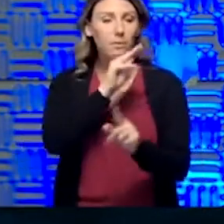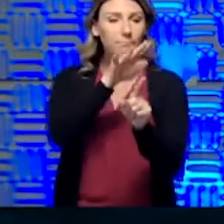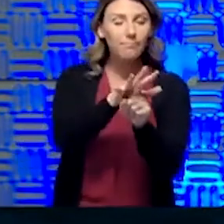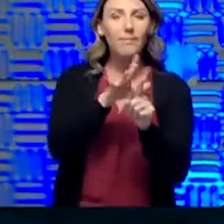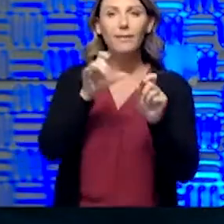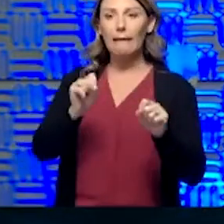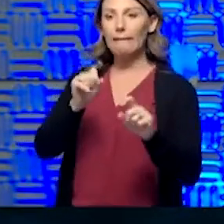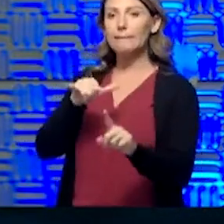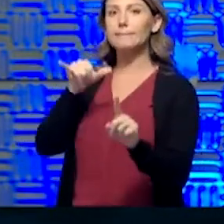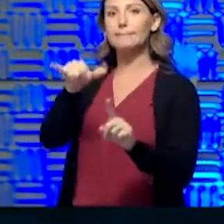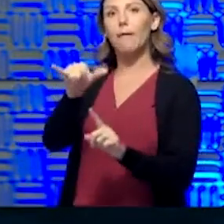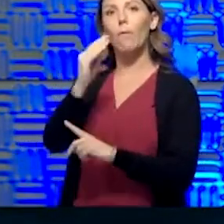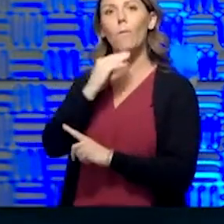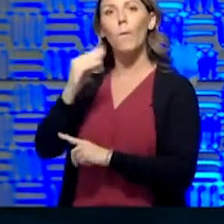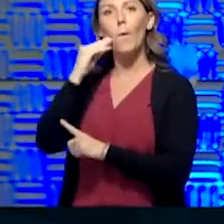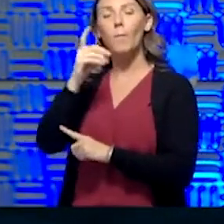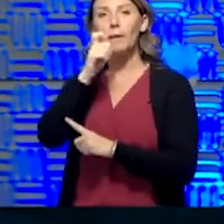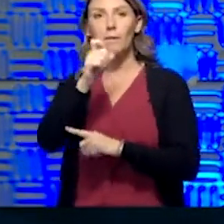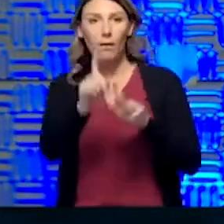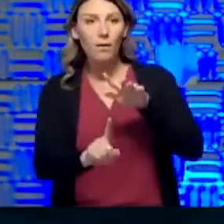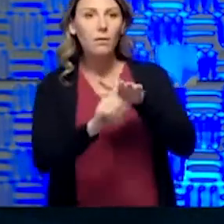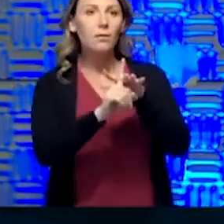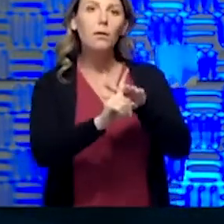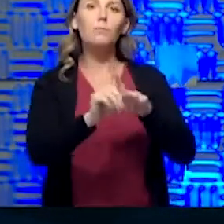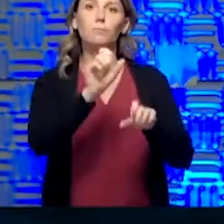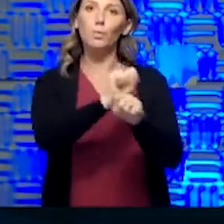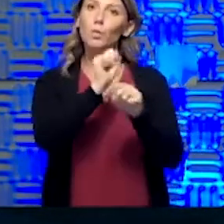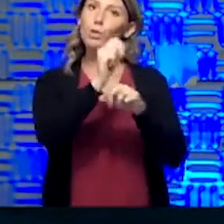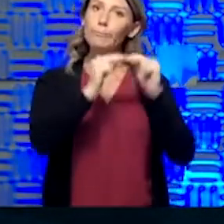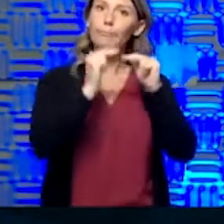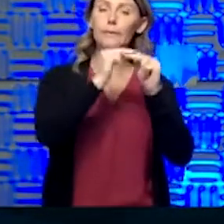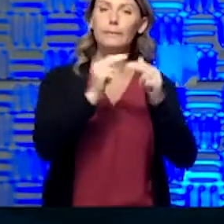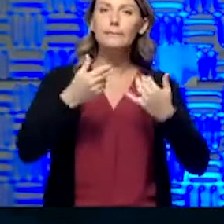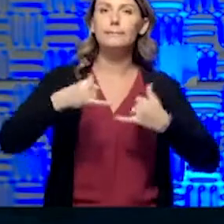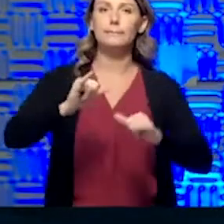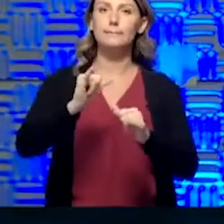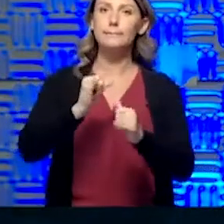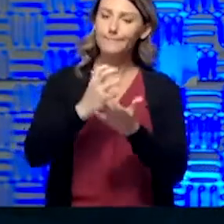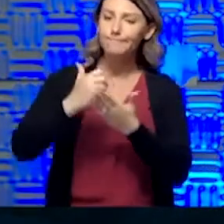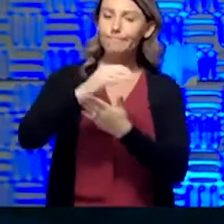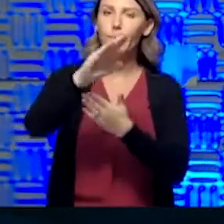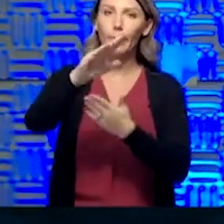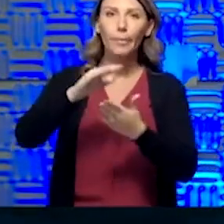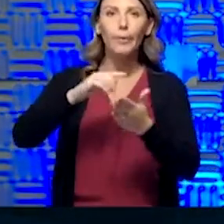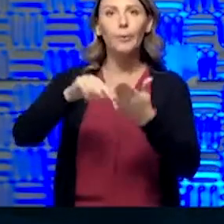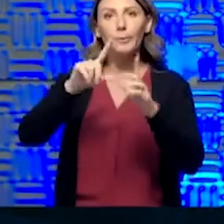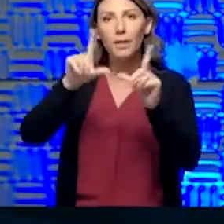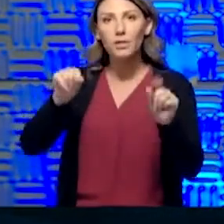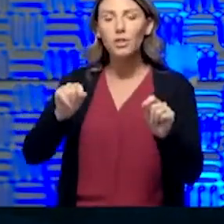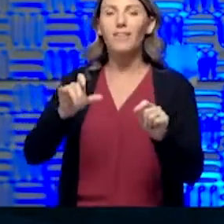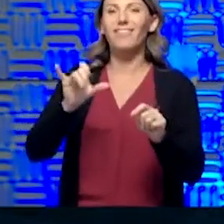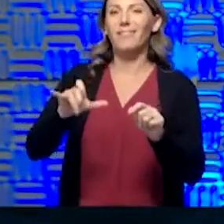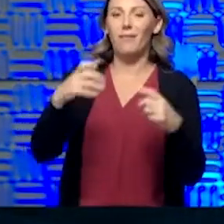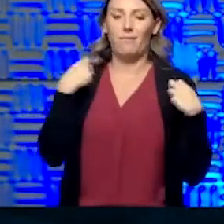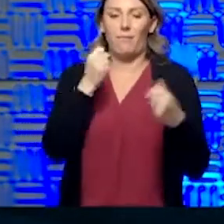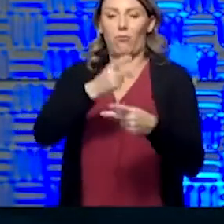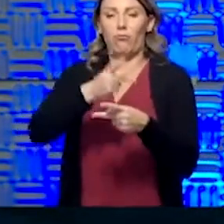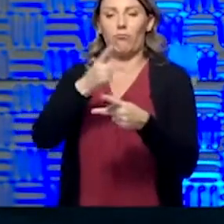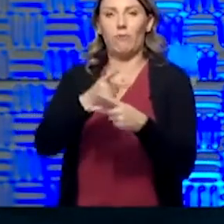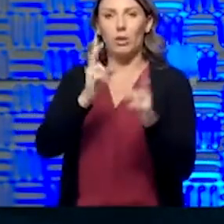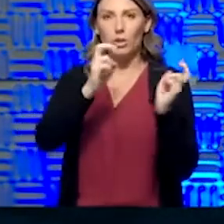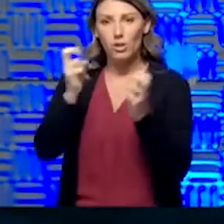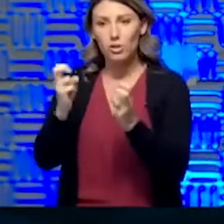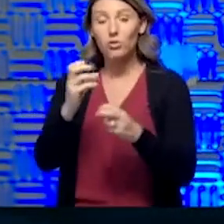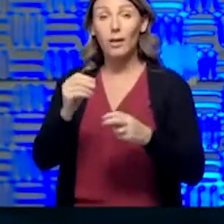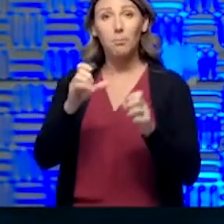home and not go to the workplace and can still receive their paycheck. That is a healthcare issue, certainly keeping businesses open